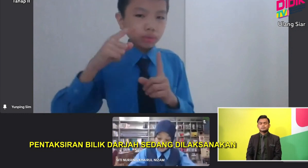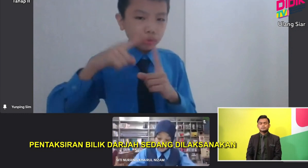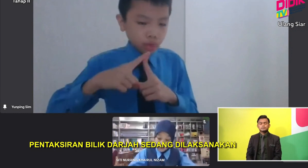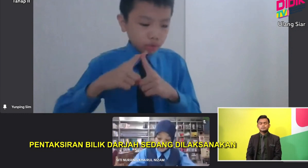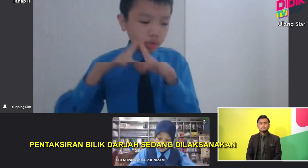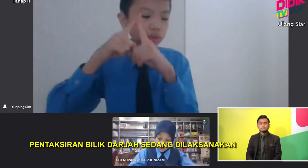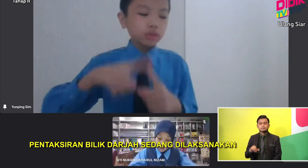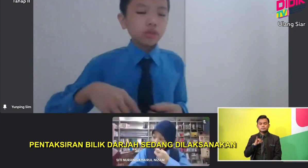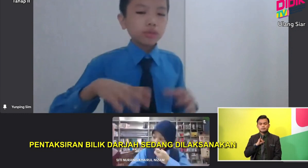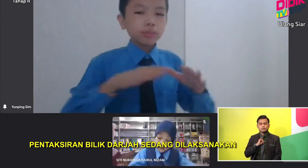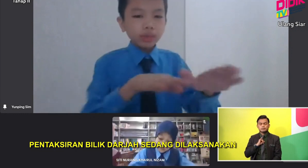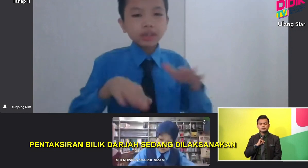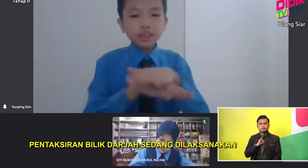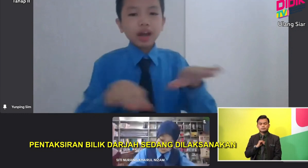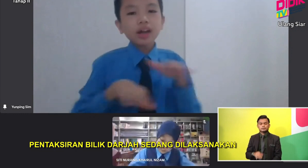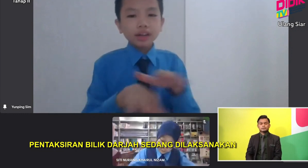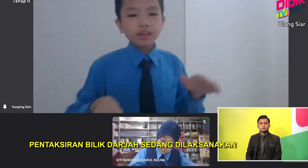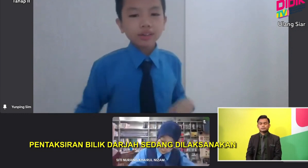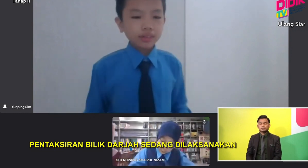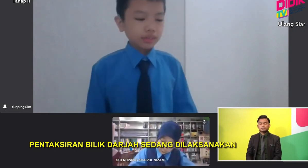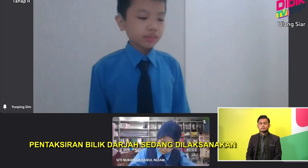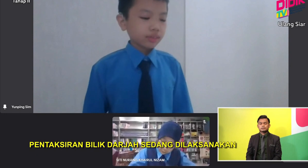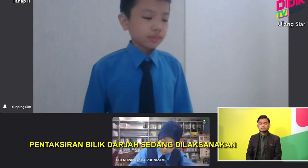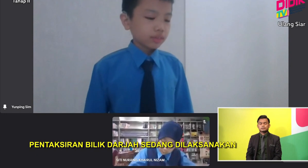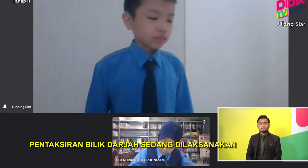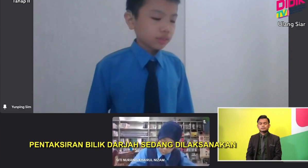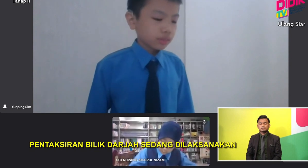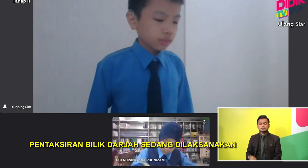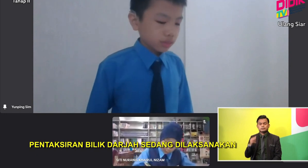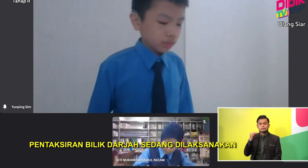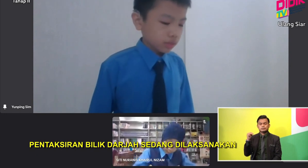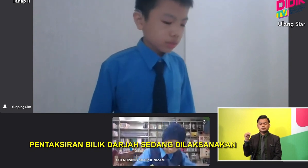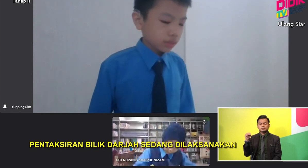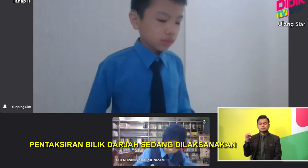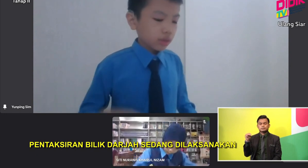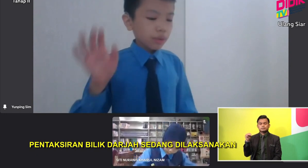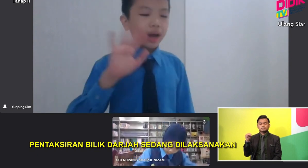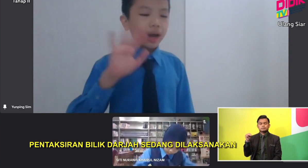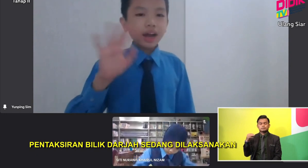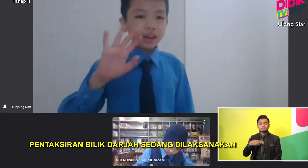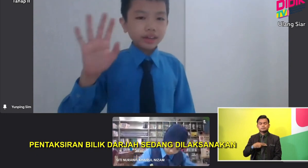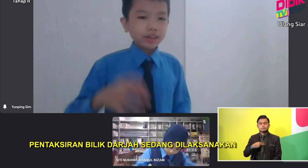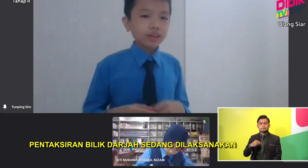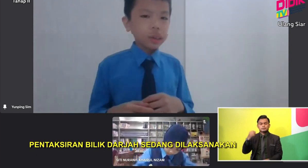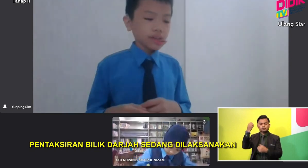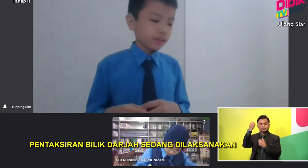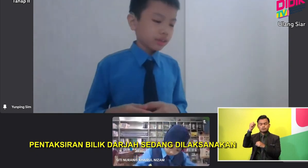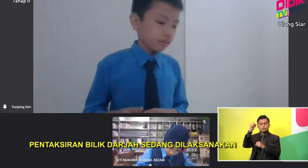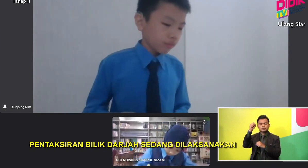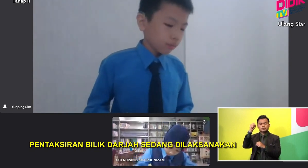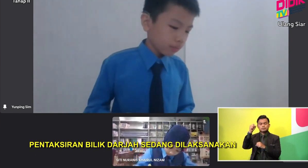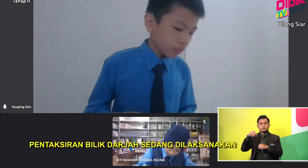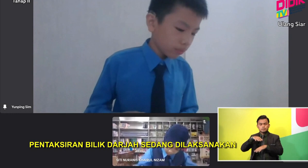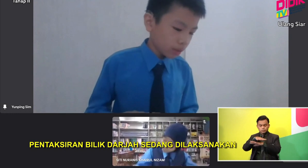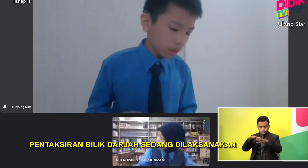I. Am. Okay. My favourite sport is swimming. Okay. Bye.